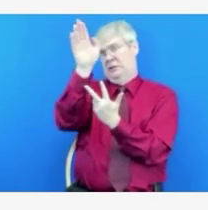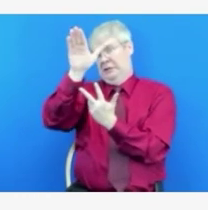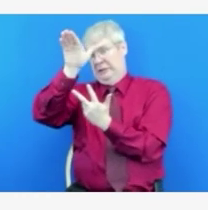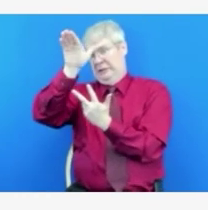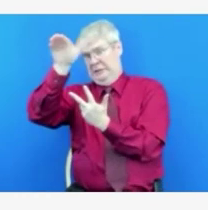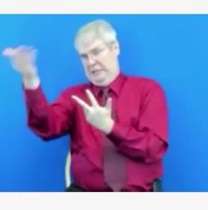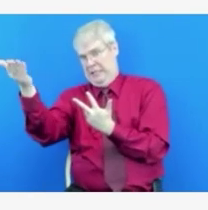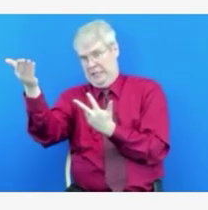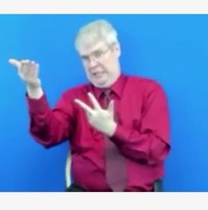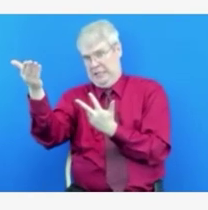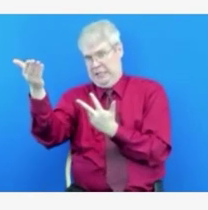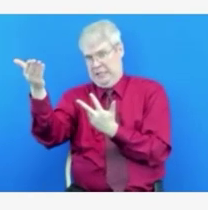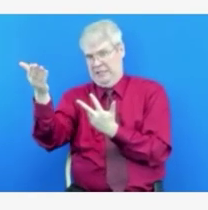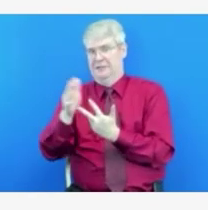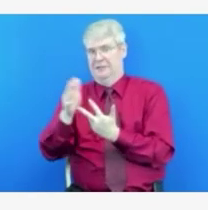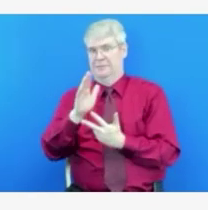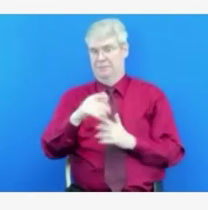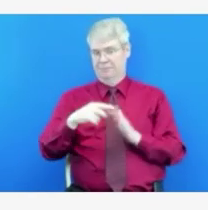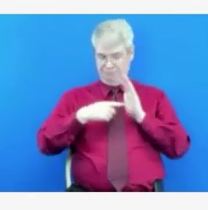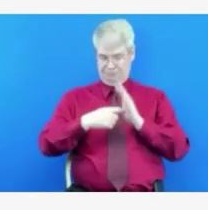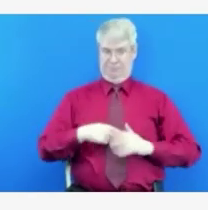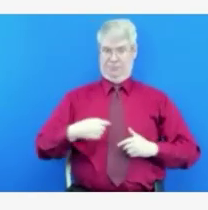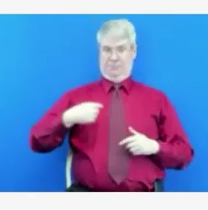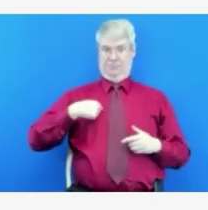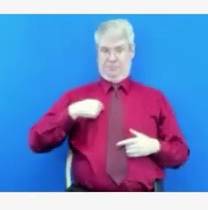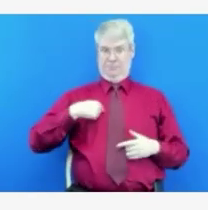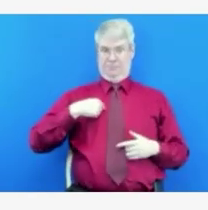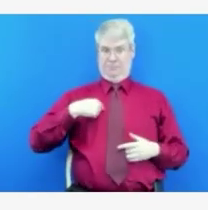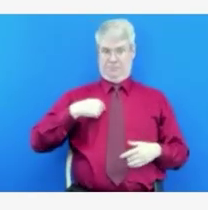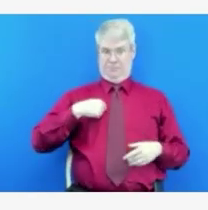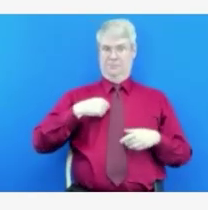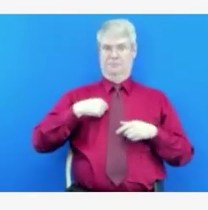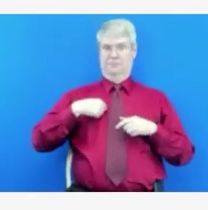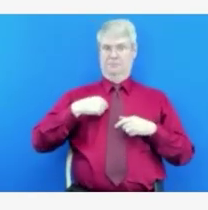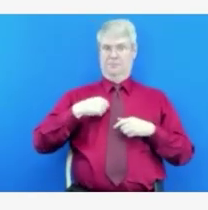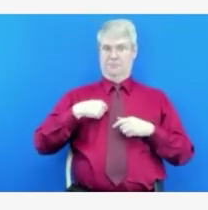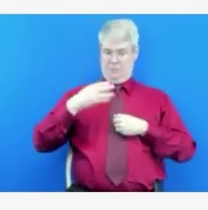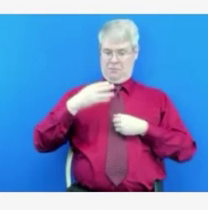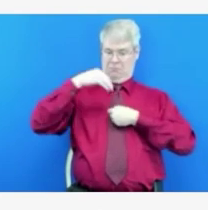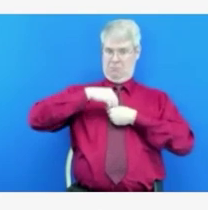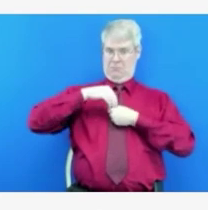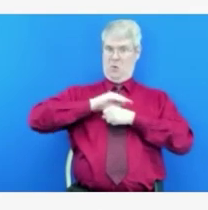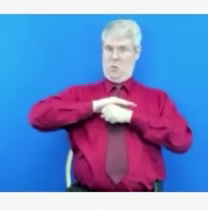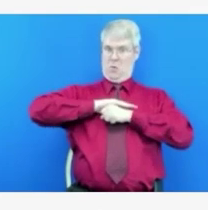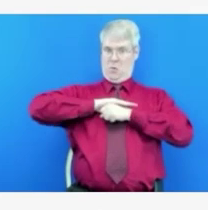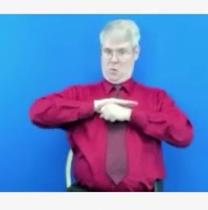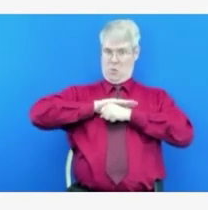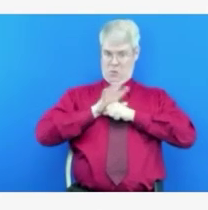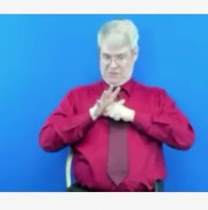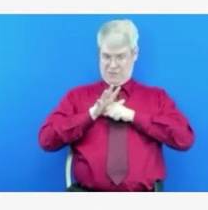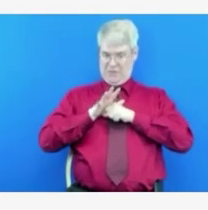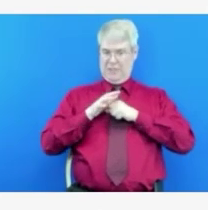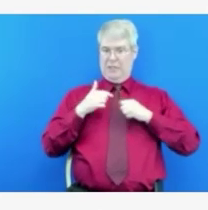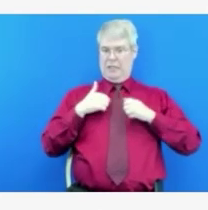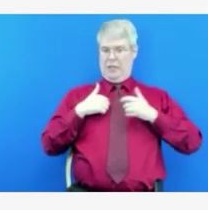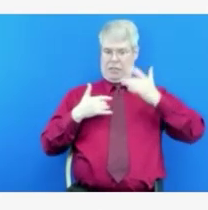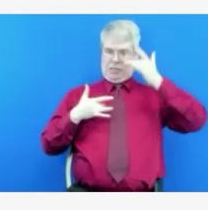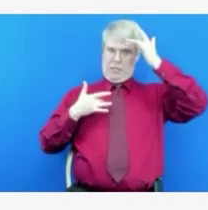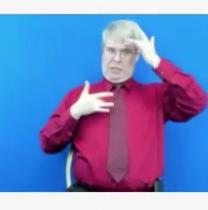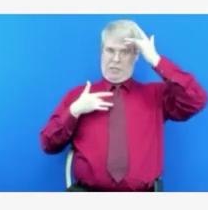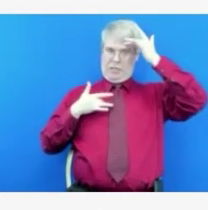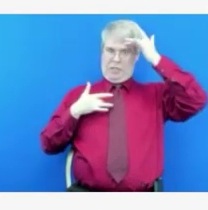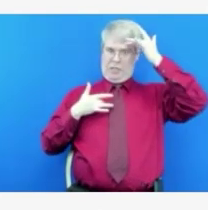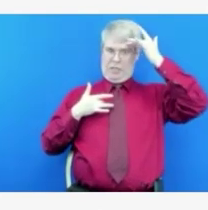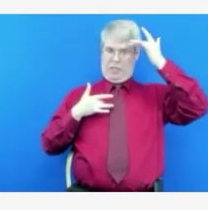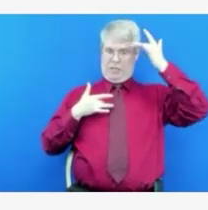time that they either recover from critical care or they pass away is generally at least three weeks, sometimes